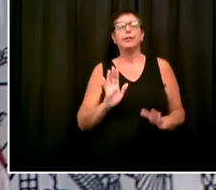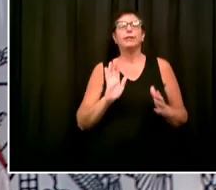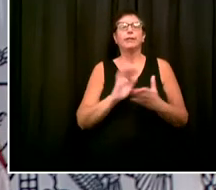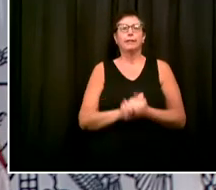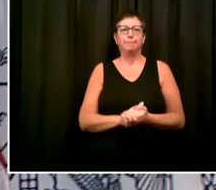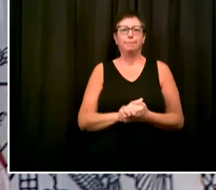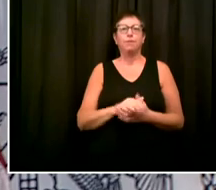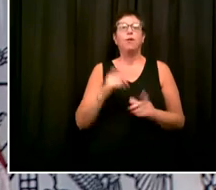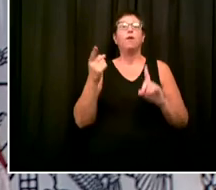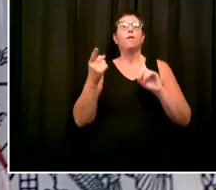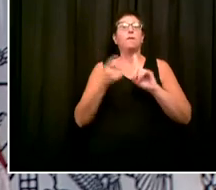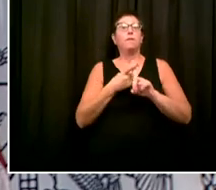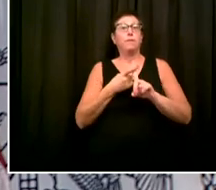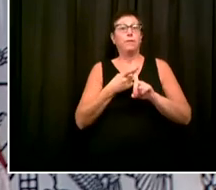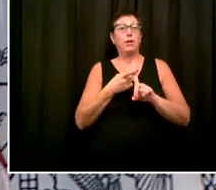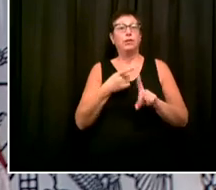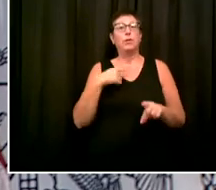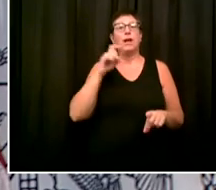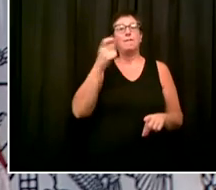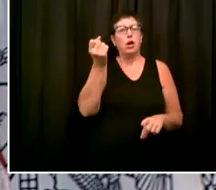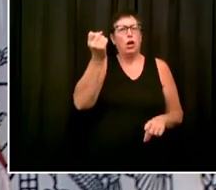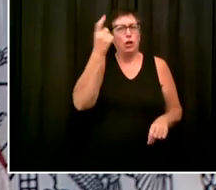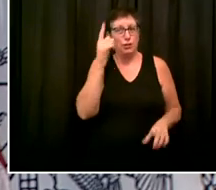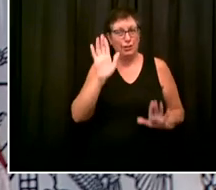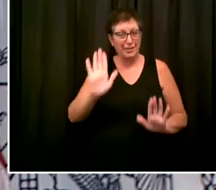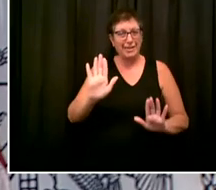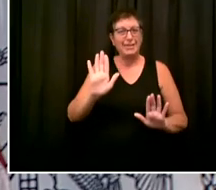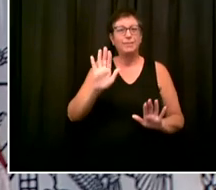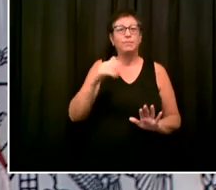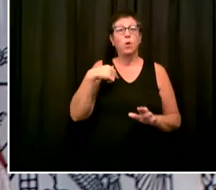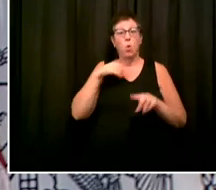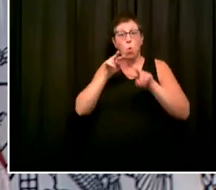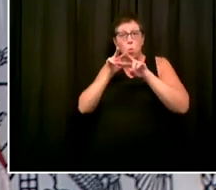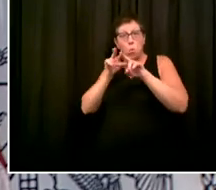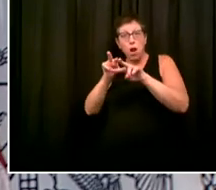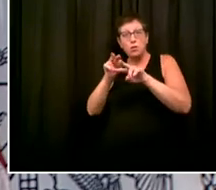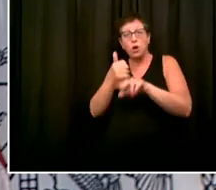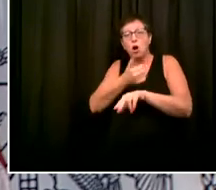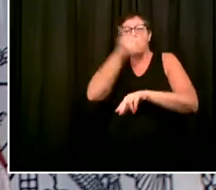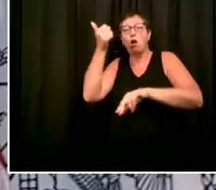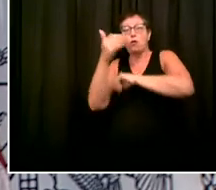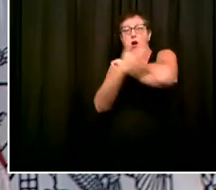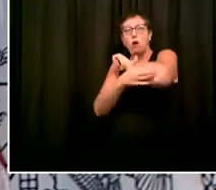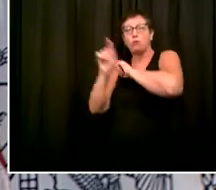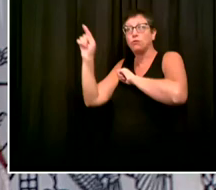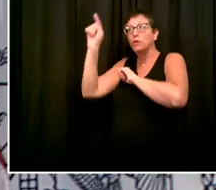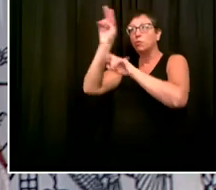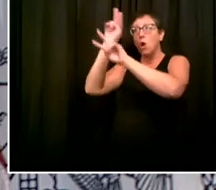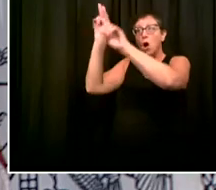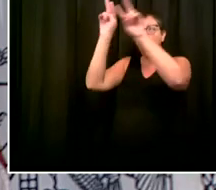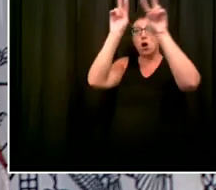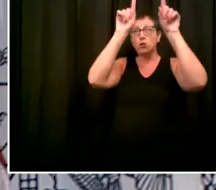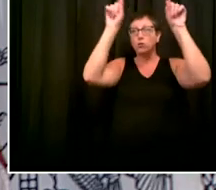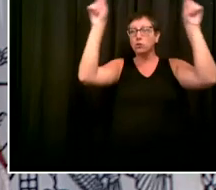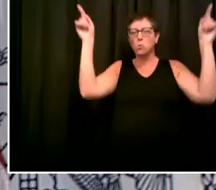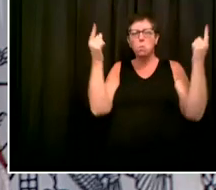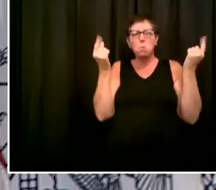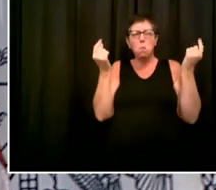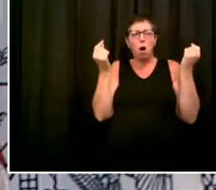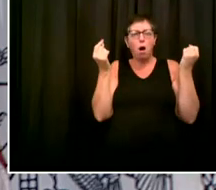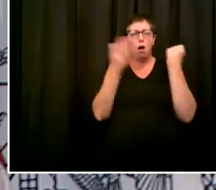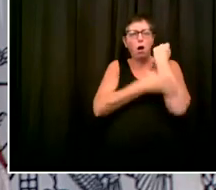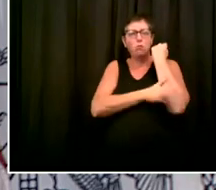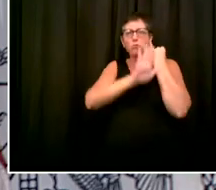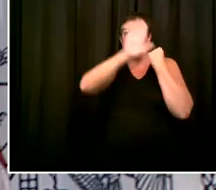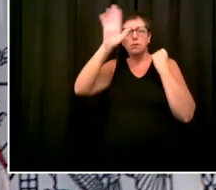the practices from around the world. We talked about, you know, trying to set a gold standard of taking health and safety practices from